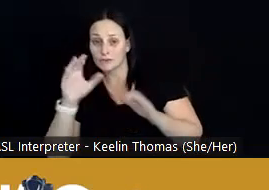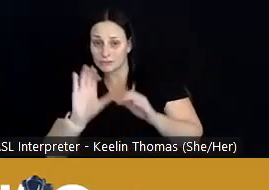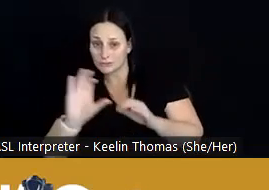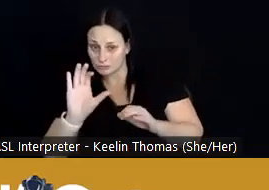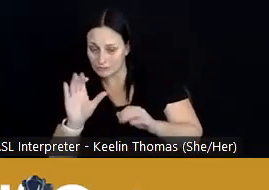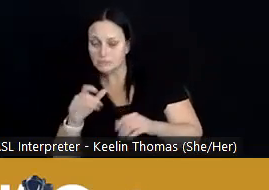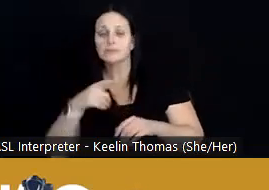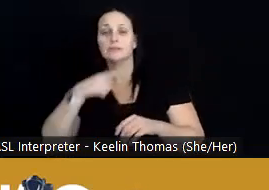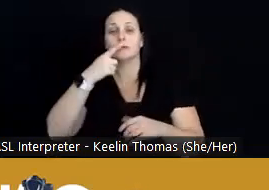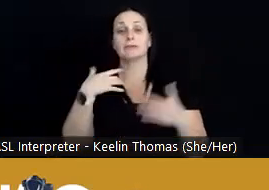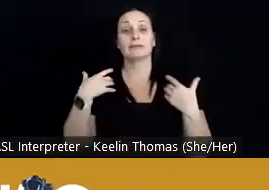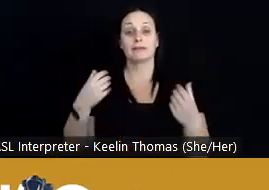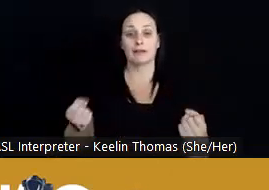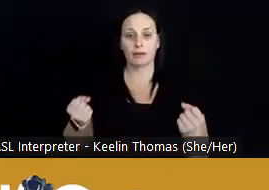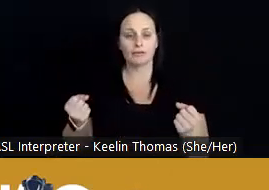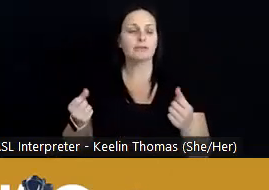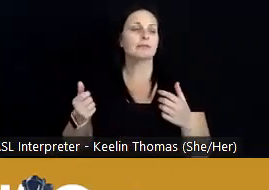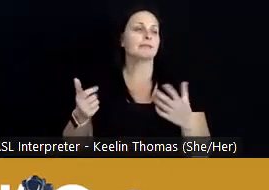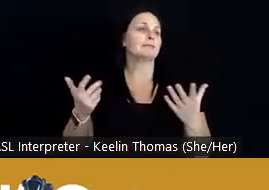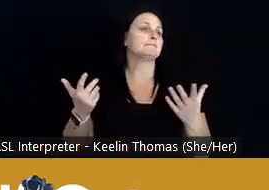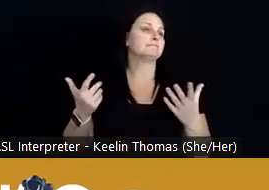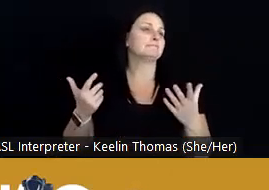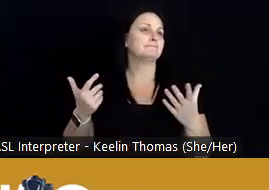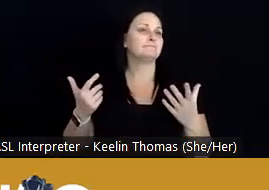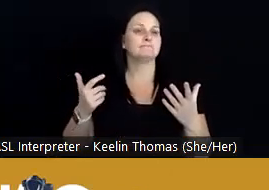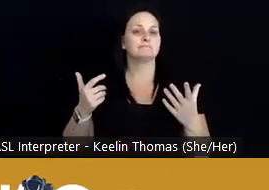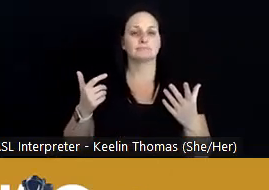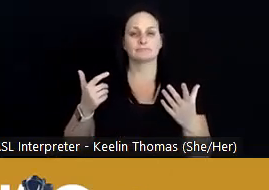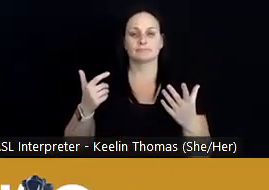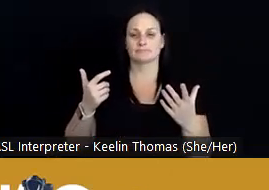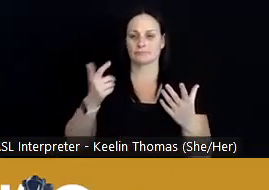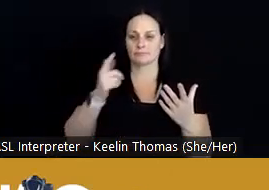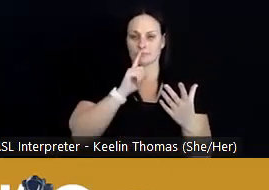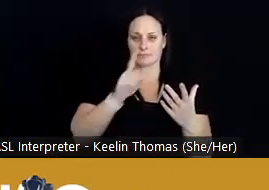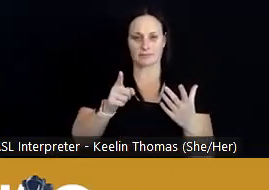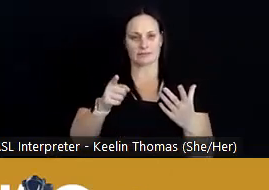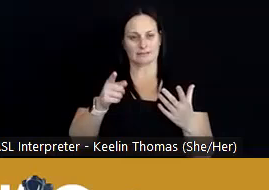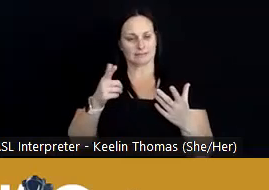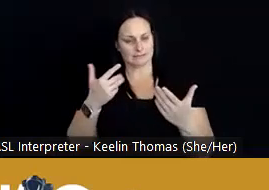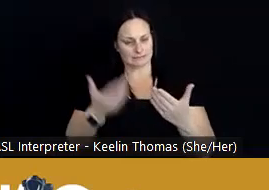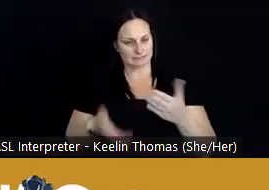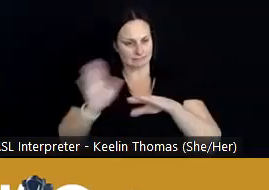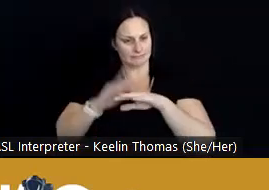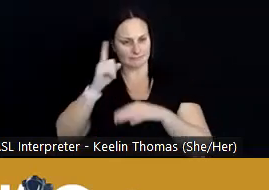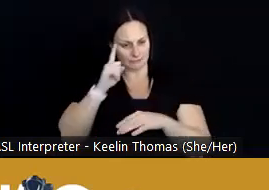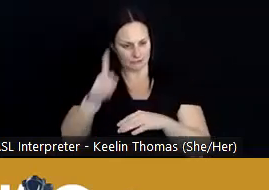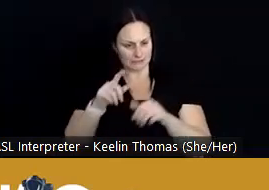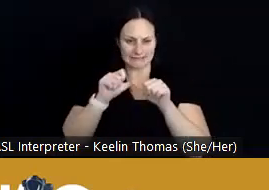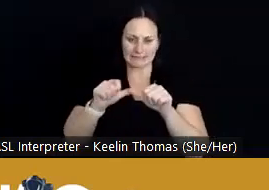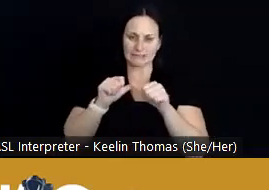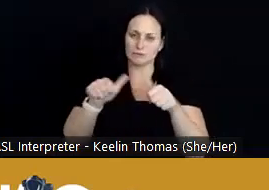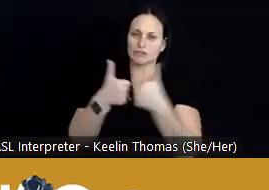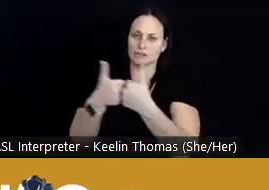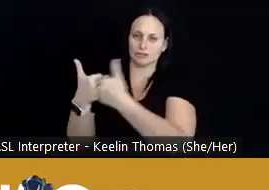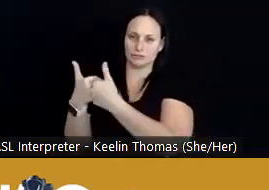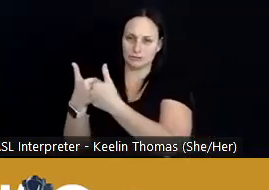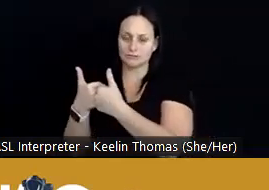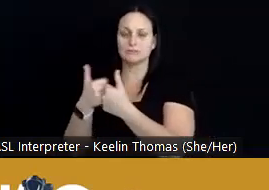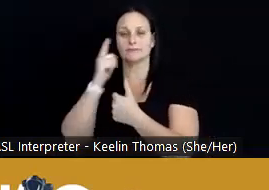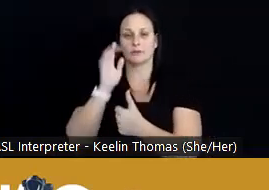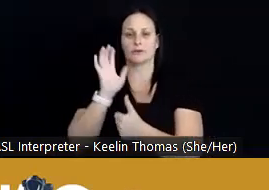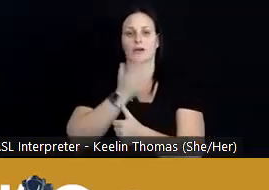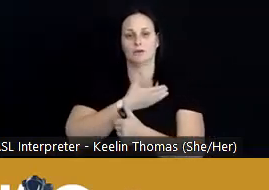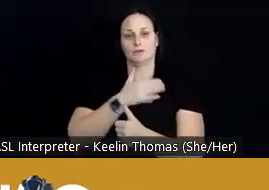public health is charged with really thinking about some continued challenges for our